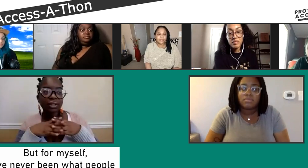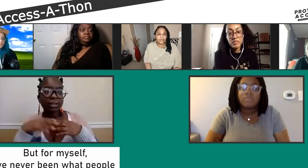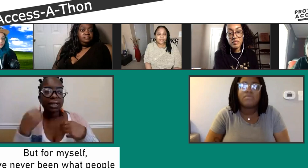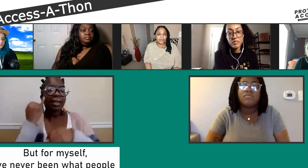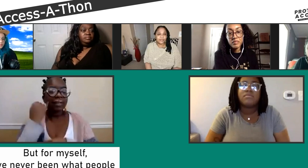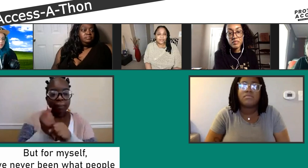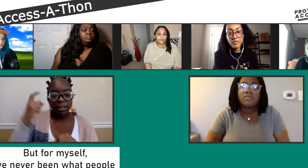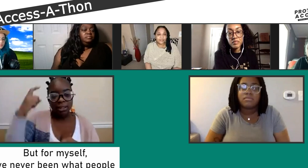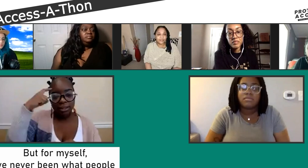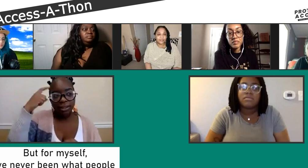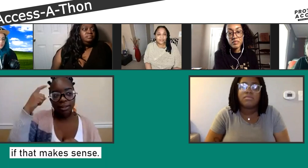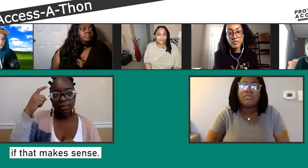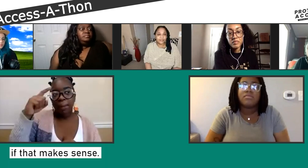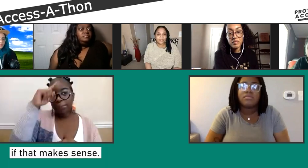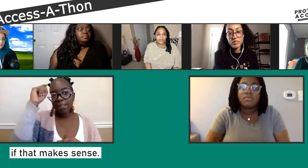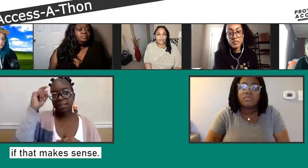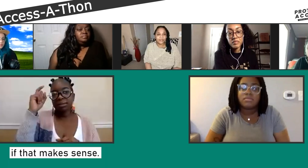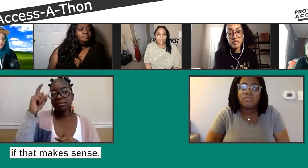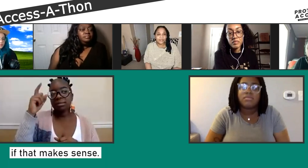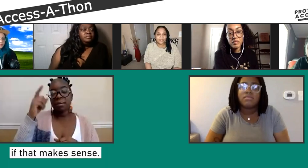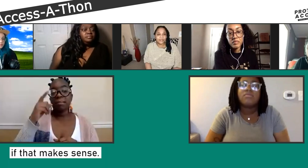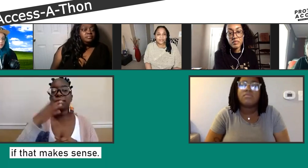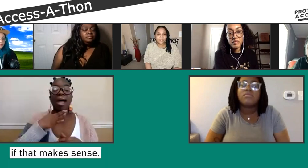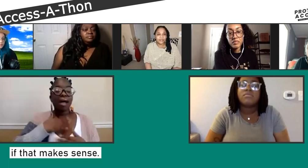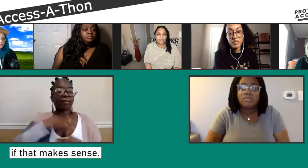envisioned a deaf person.